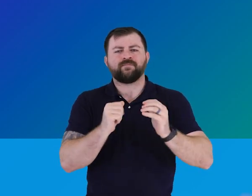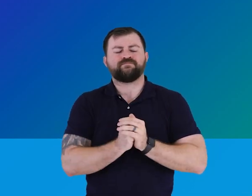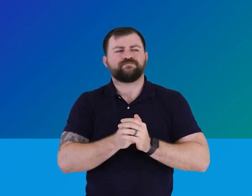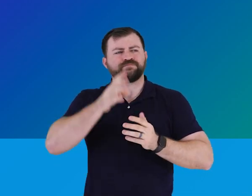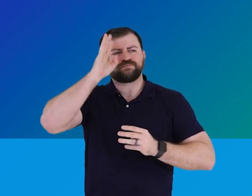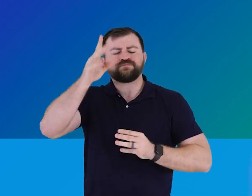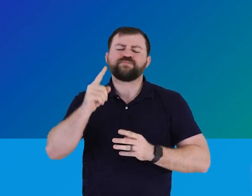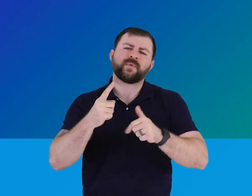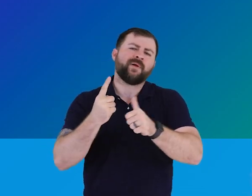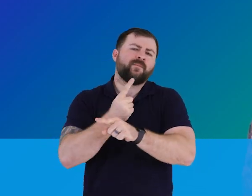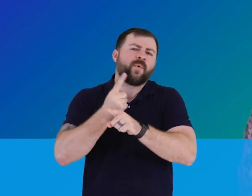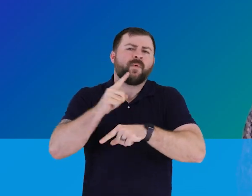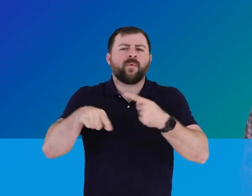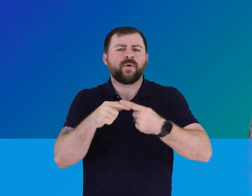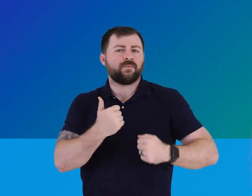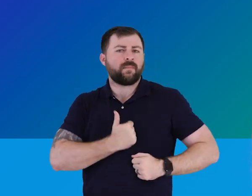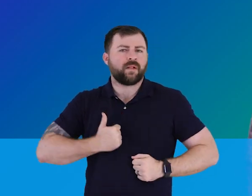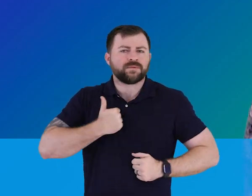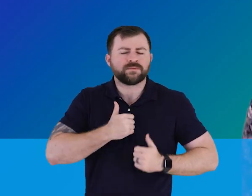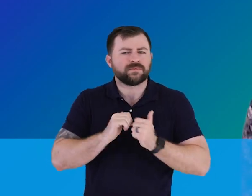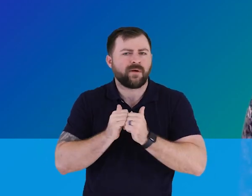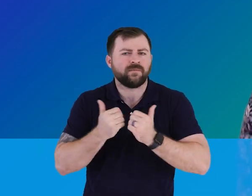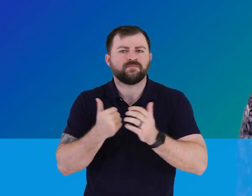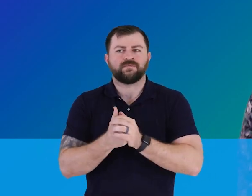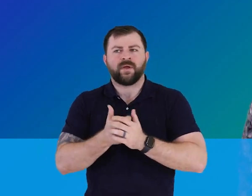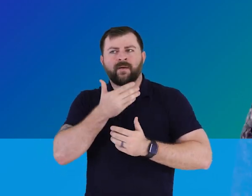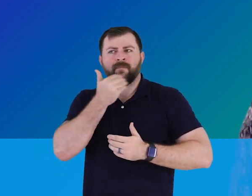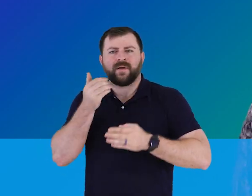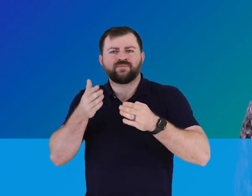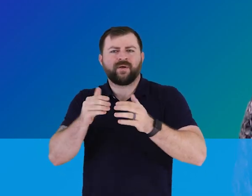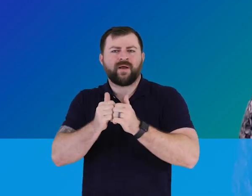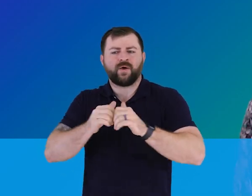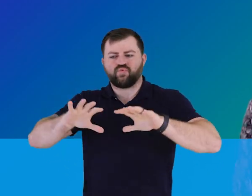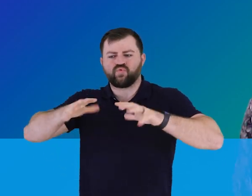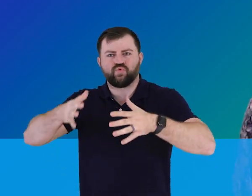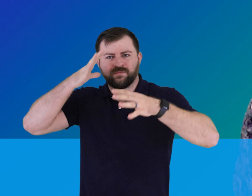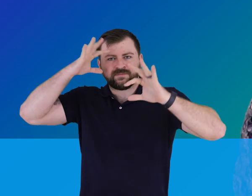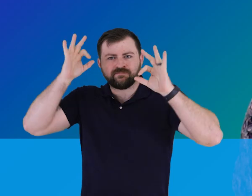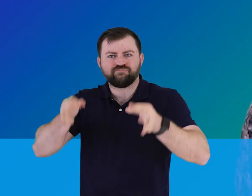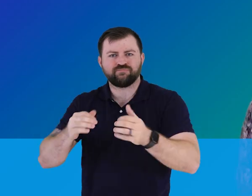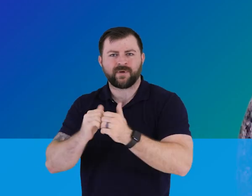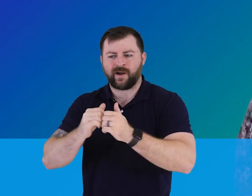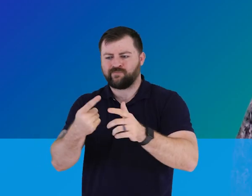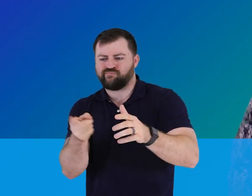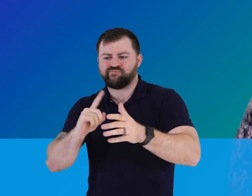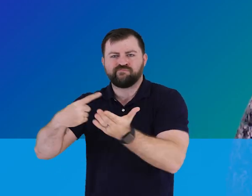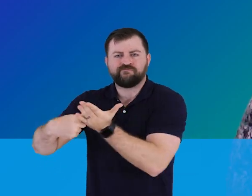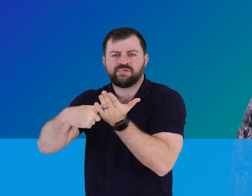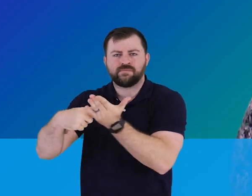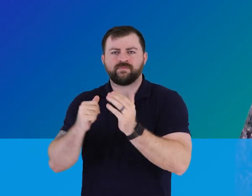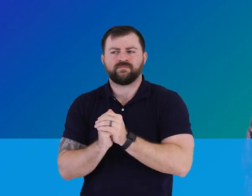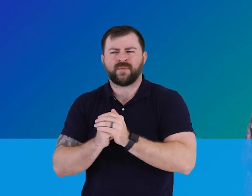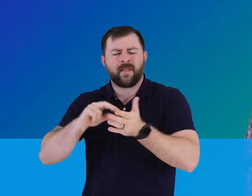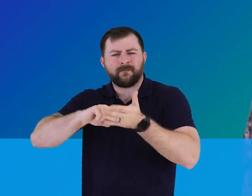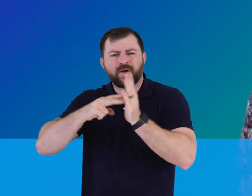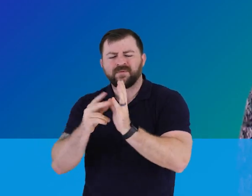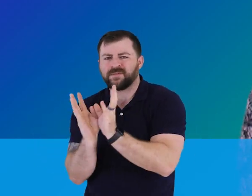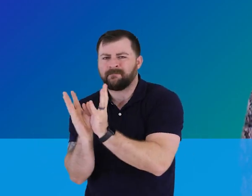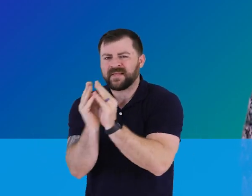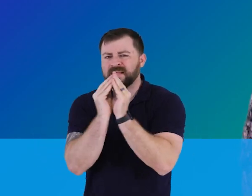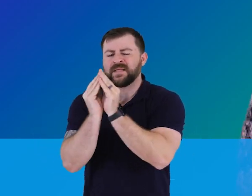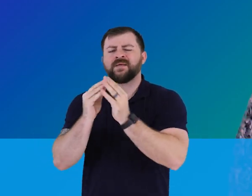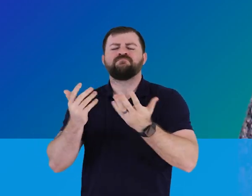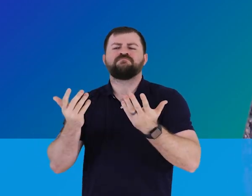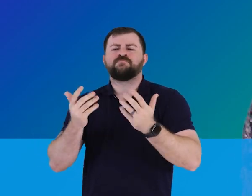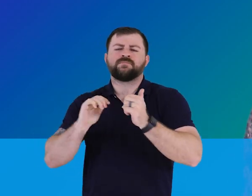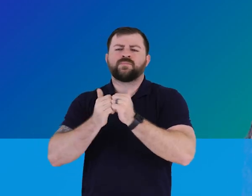when is it appropriate to apologize? What's the best way to make a group decision? Or what are the purposes of having meetings?